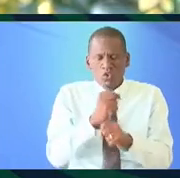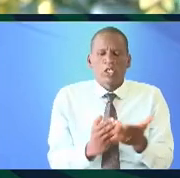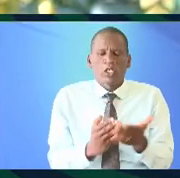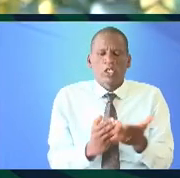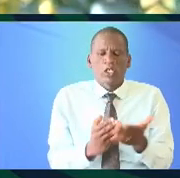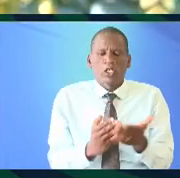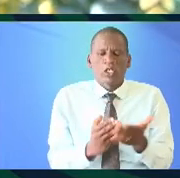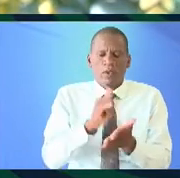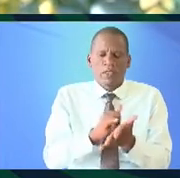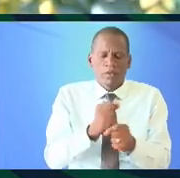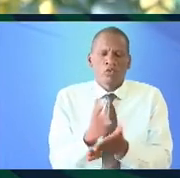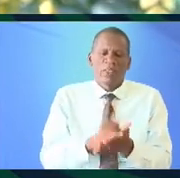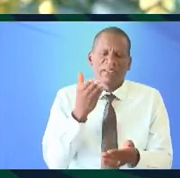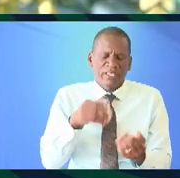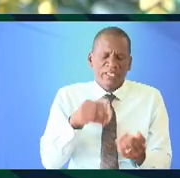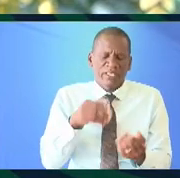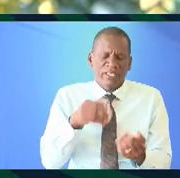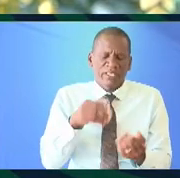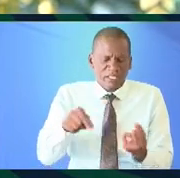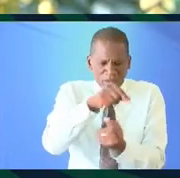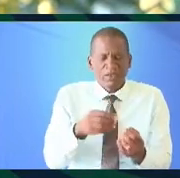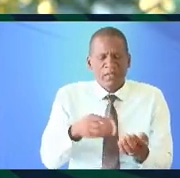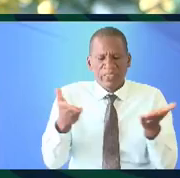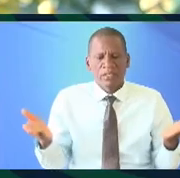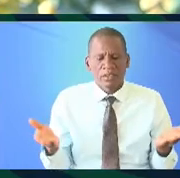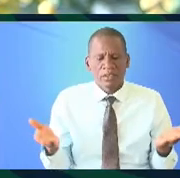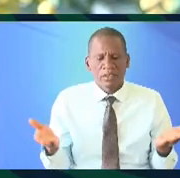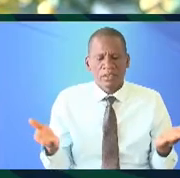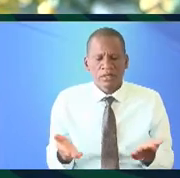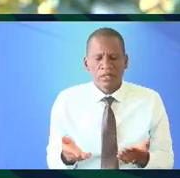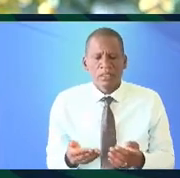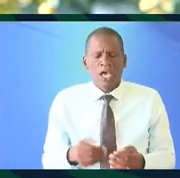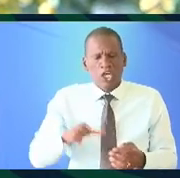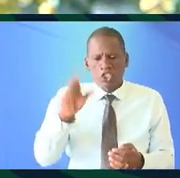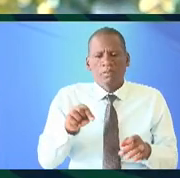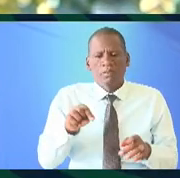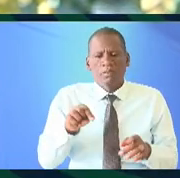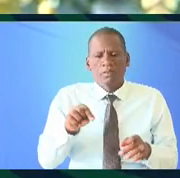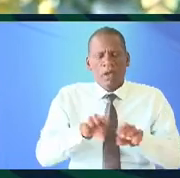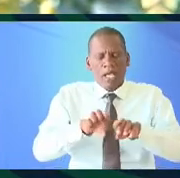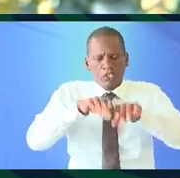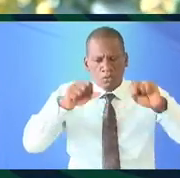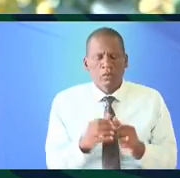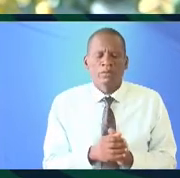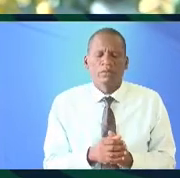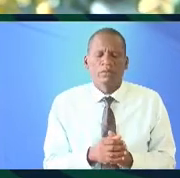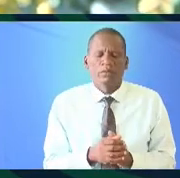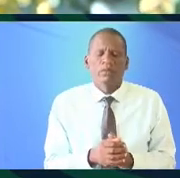to ensure that these particular products are as affordable as possible